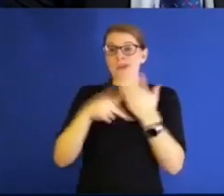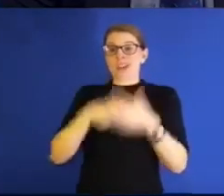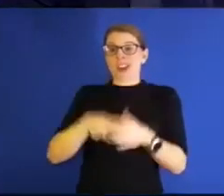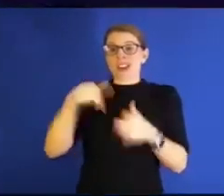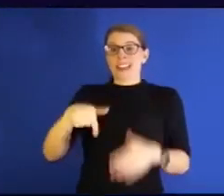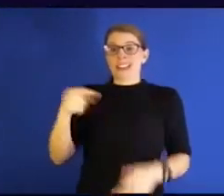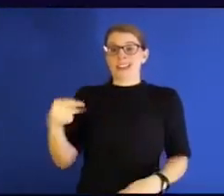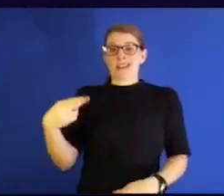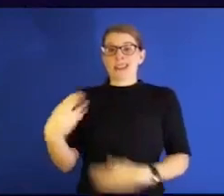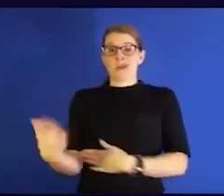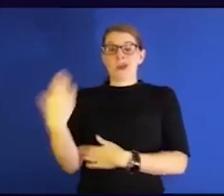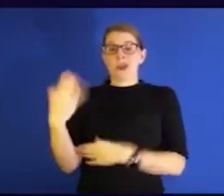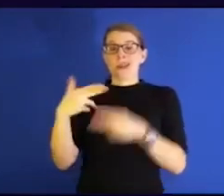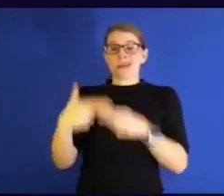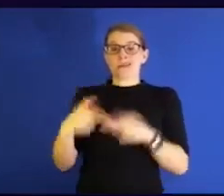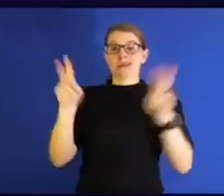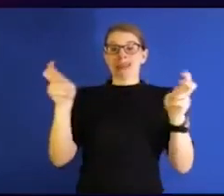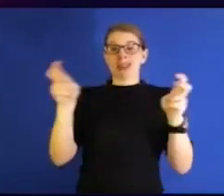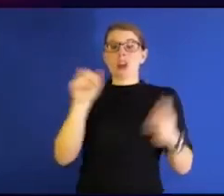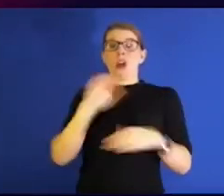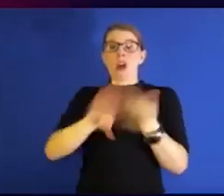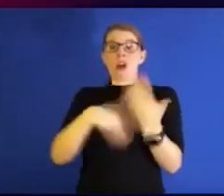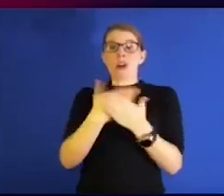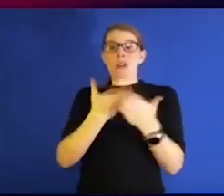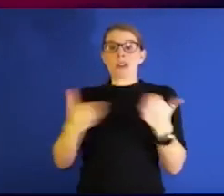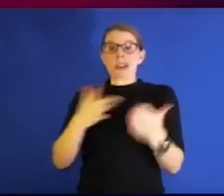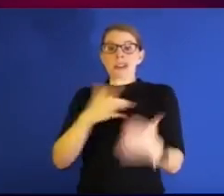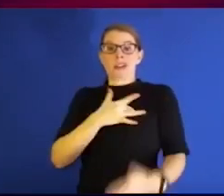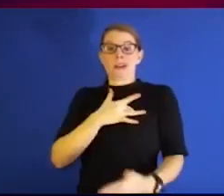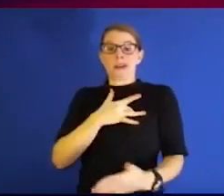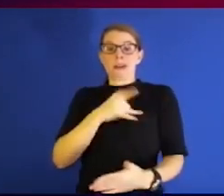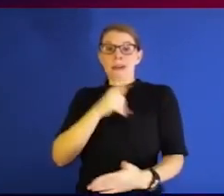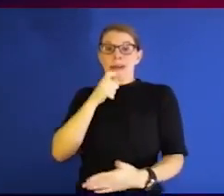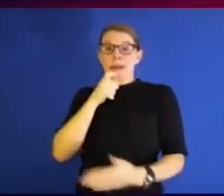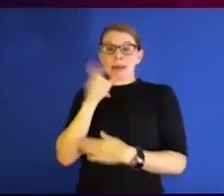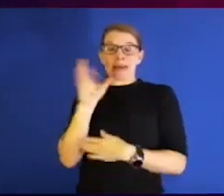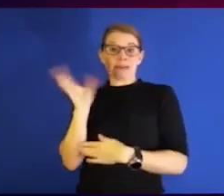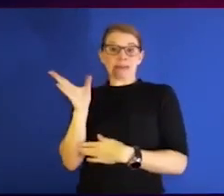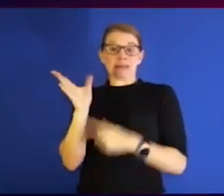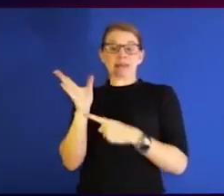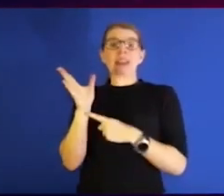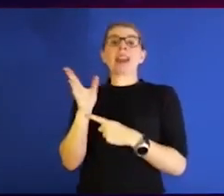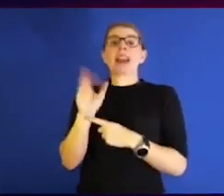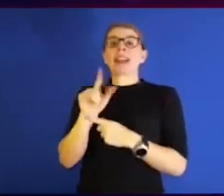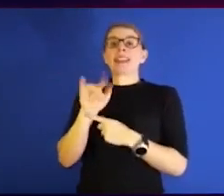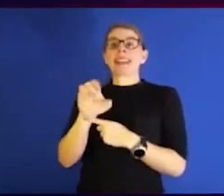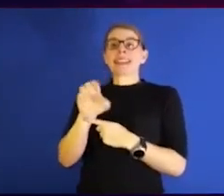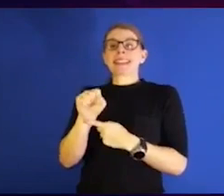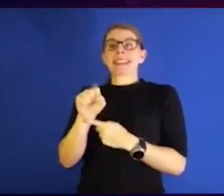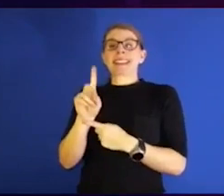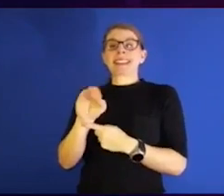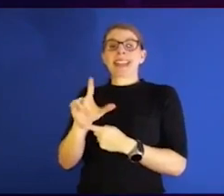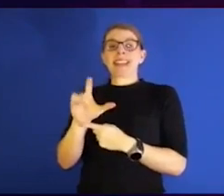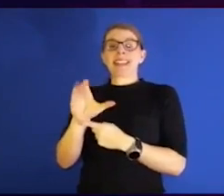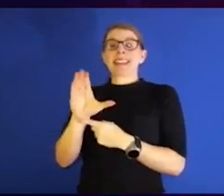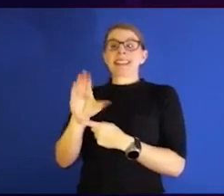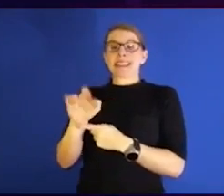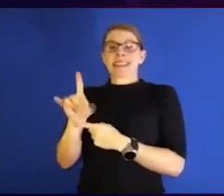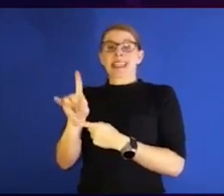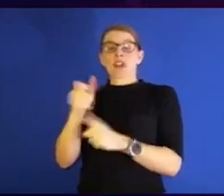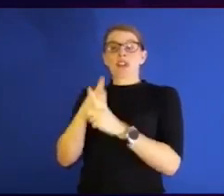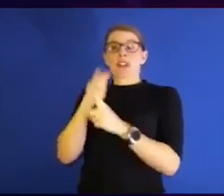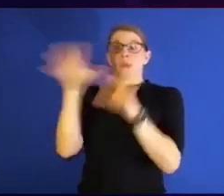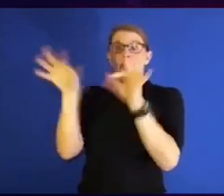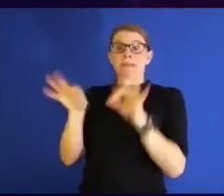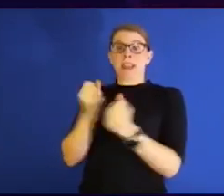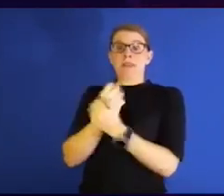It is called All Things Heart, and it is hosted by Alexis Del Cid. She is going to dive in and explore how everything in life, from